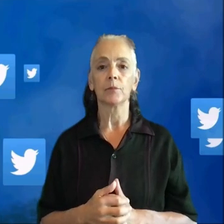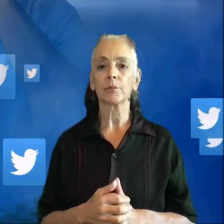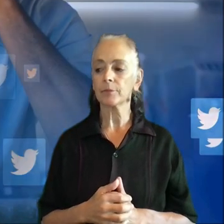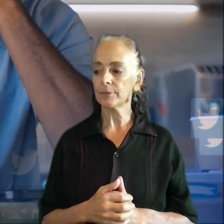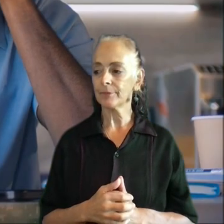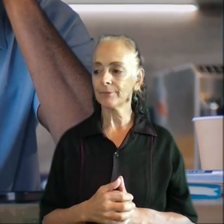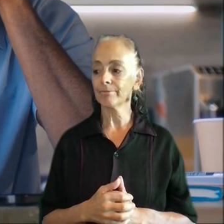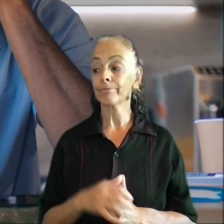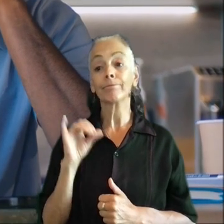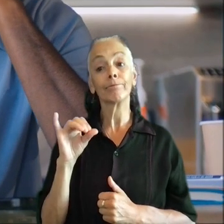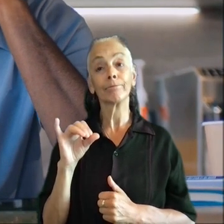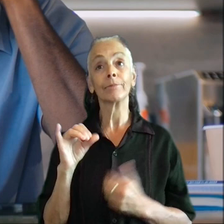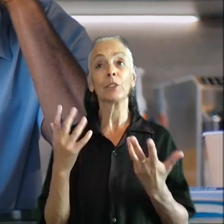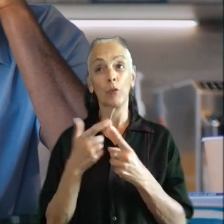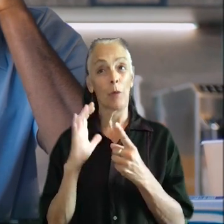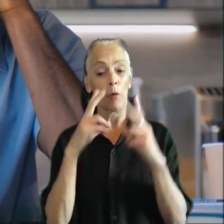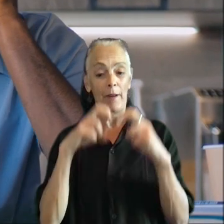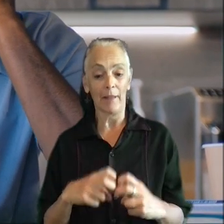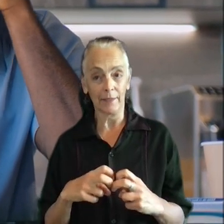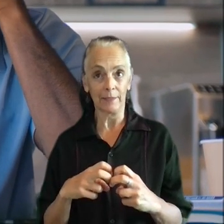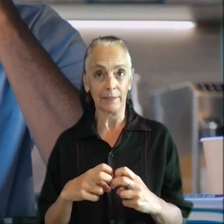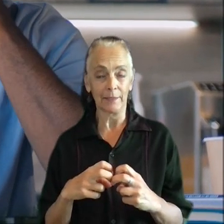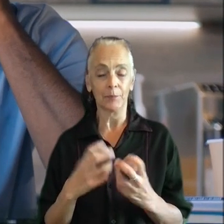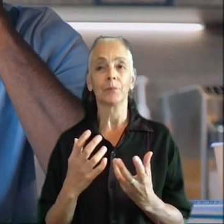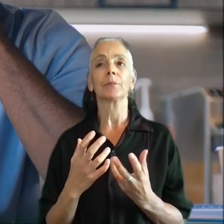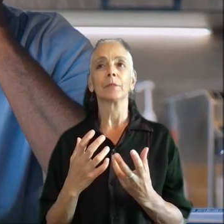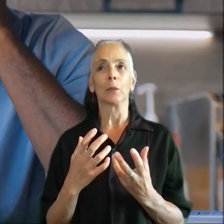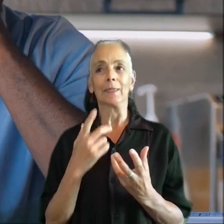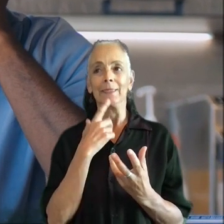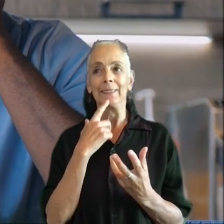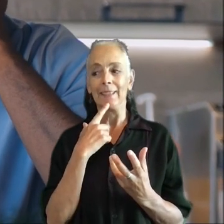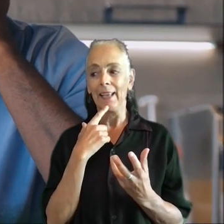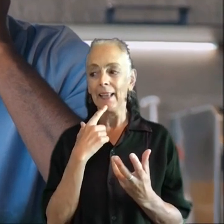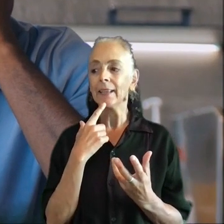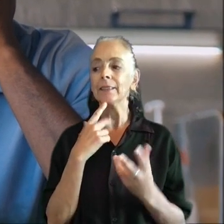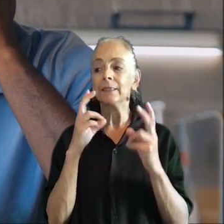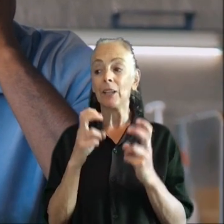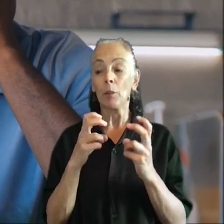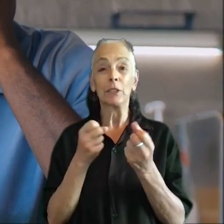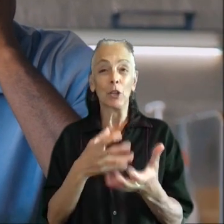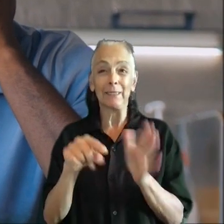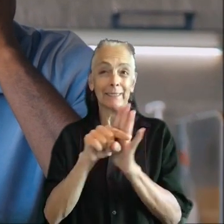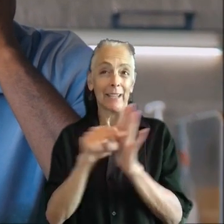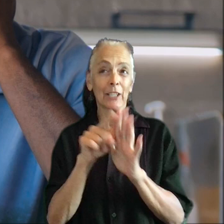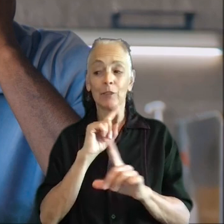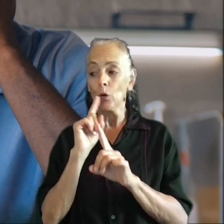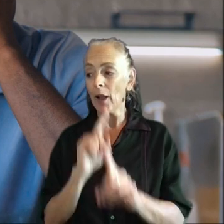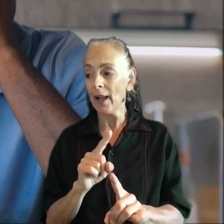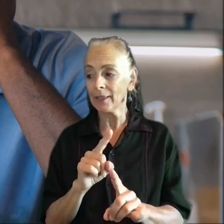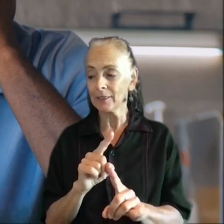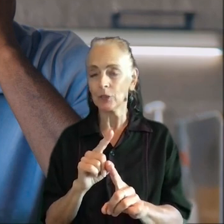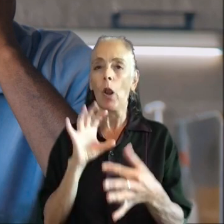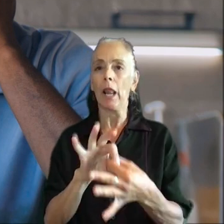Yeah, based on our analysis of data, we can say that general topics causing negative reaction are directly linked with the